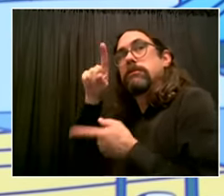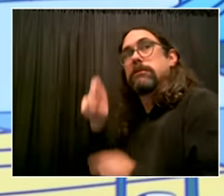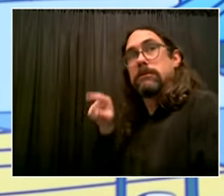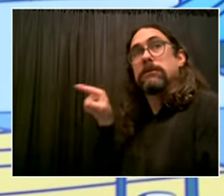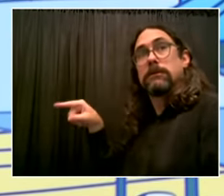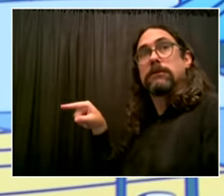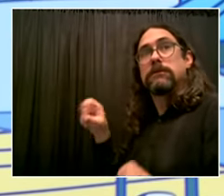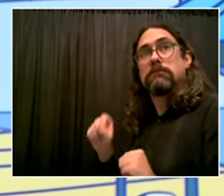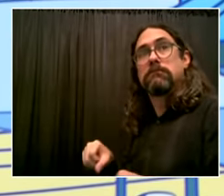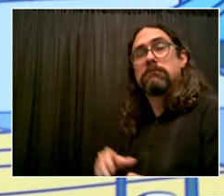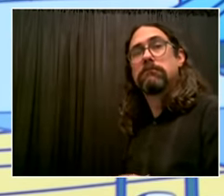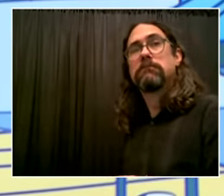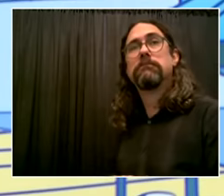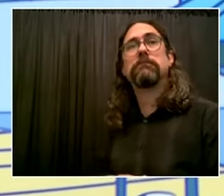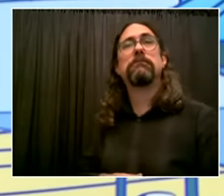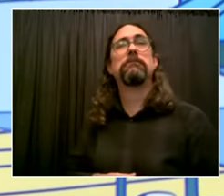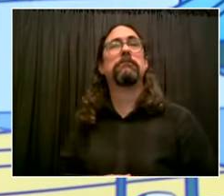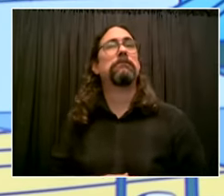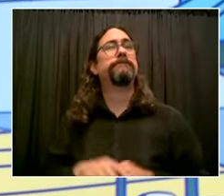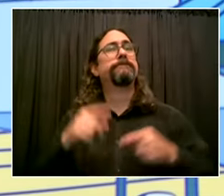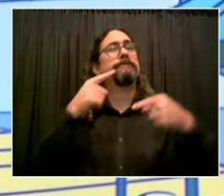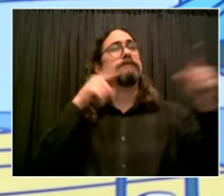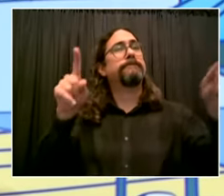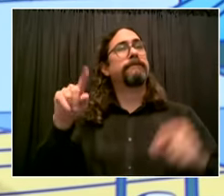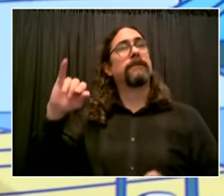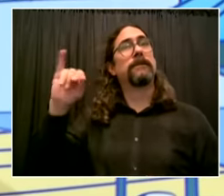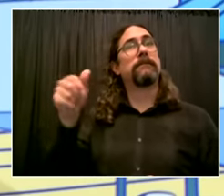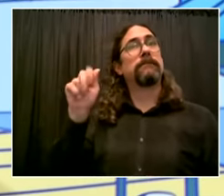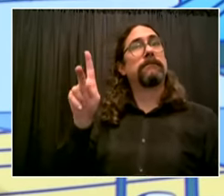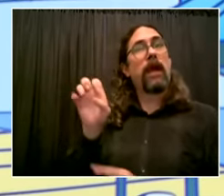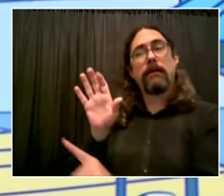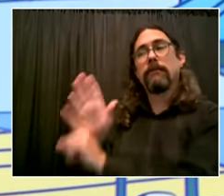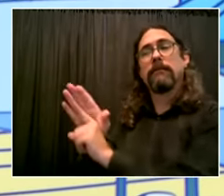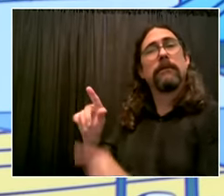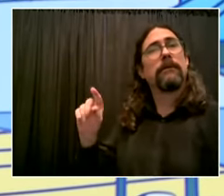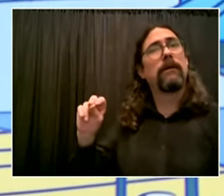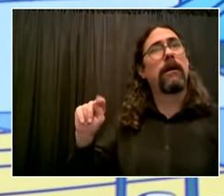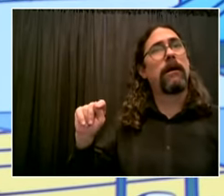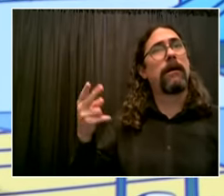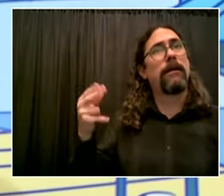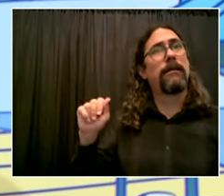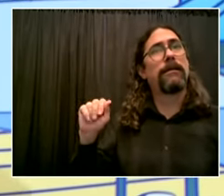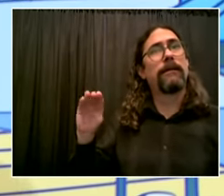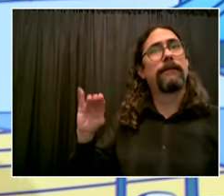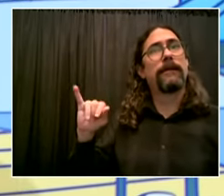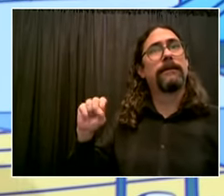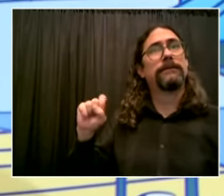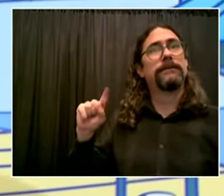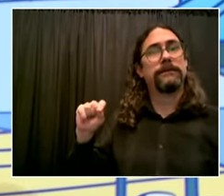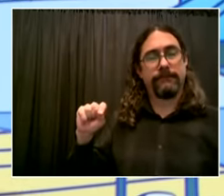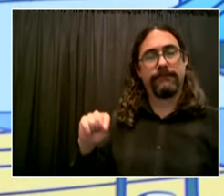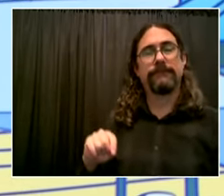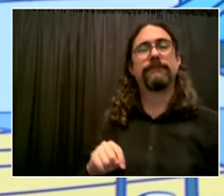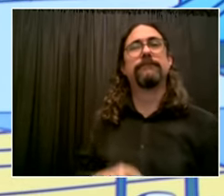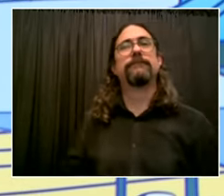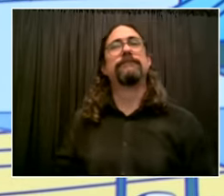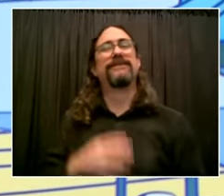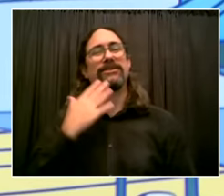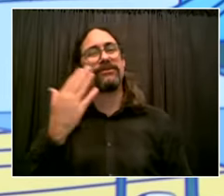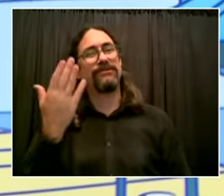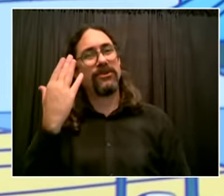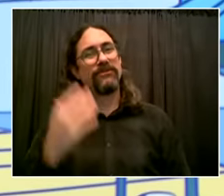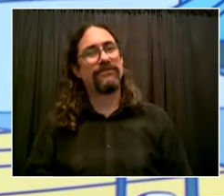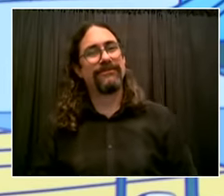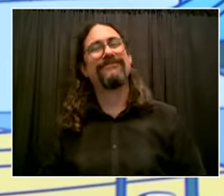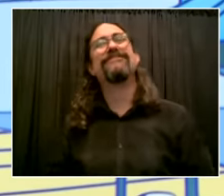hey good morning mr mayor hey jake how you been okay uh you began this press conference talking about the need